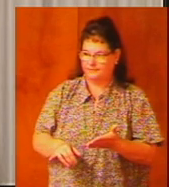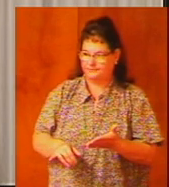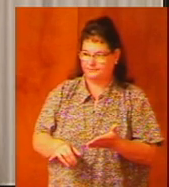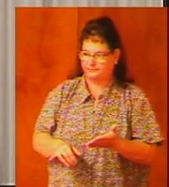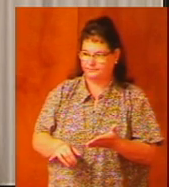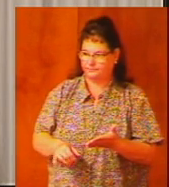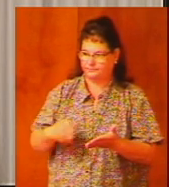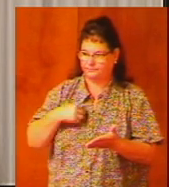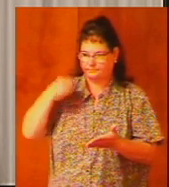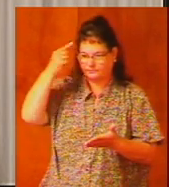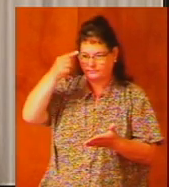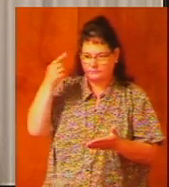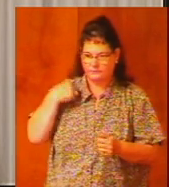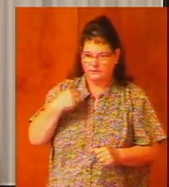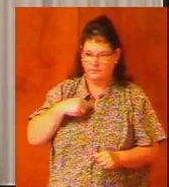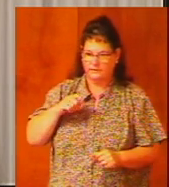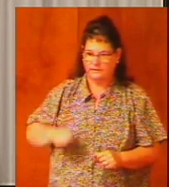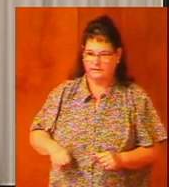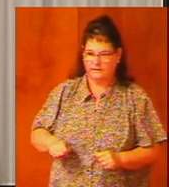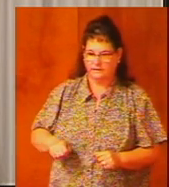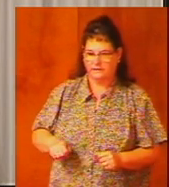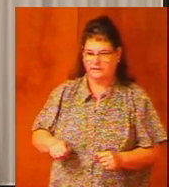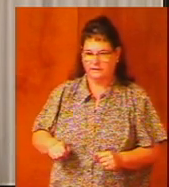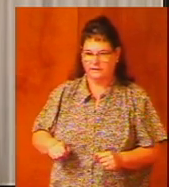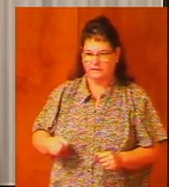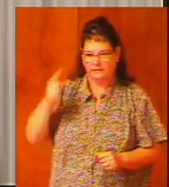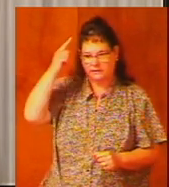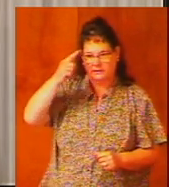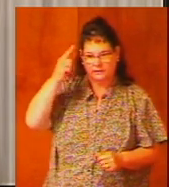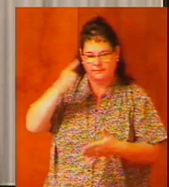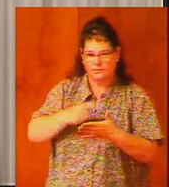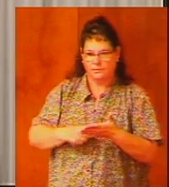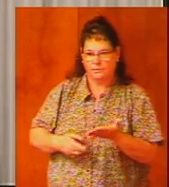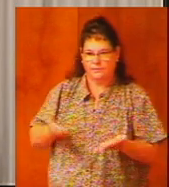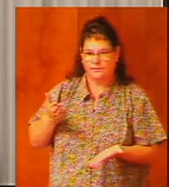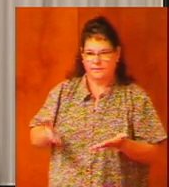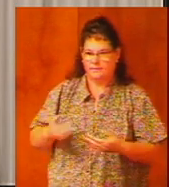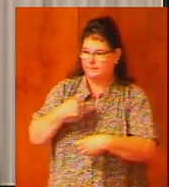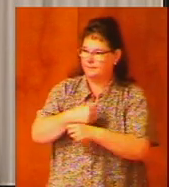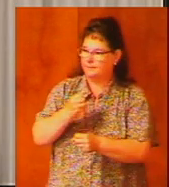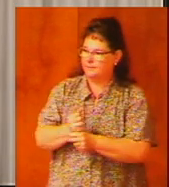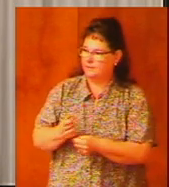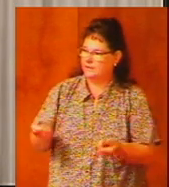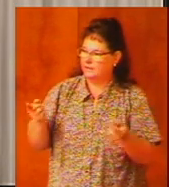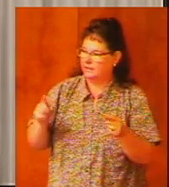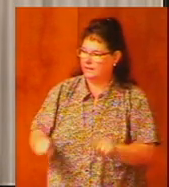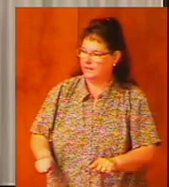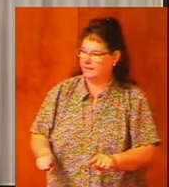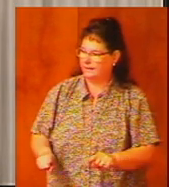I think we need to think about what might have caused this